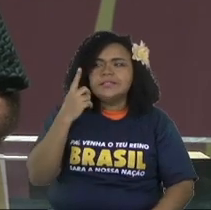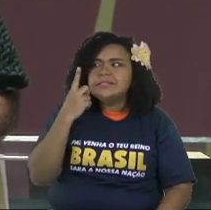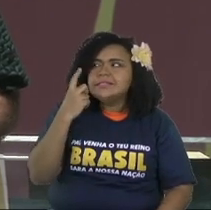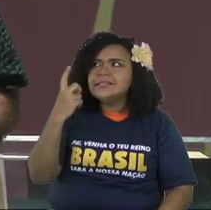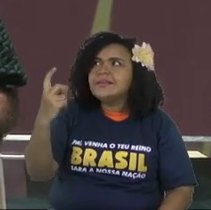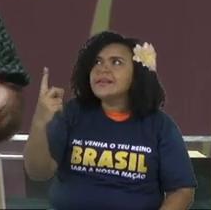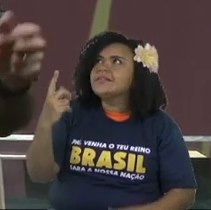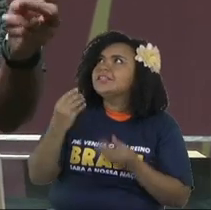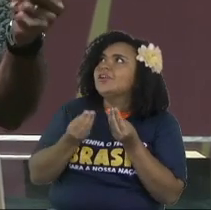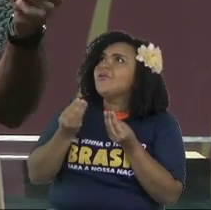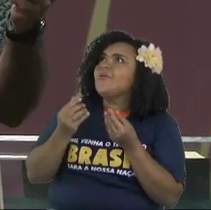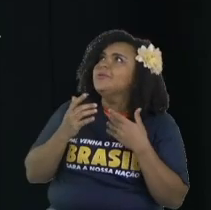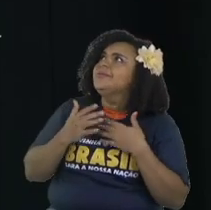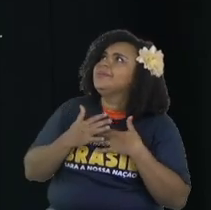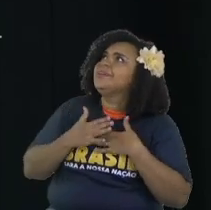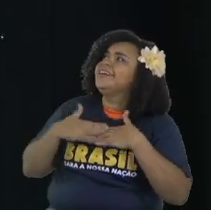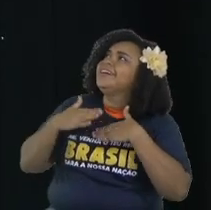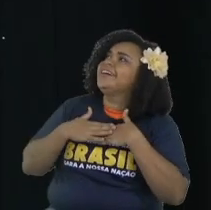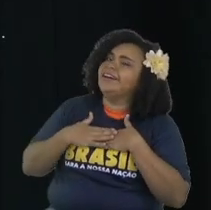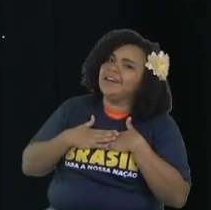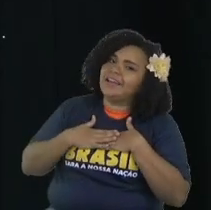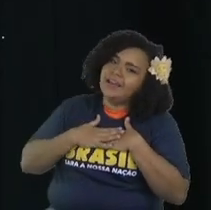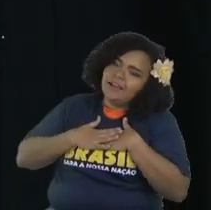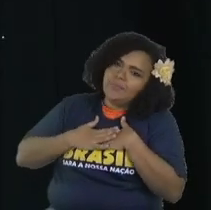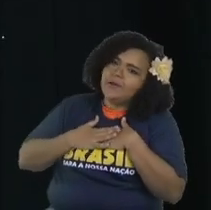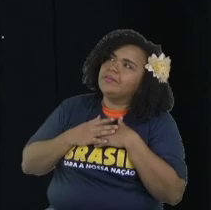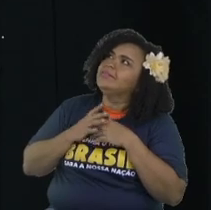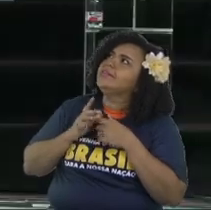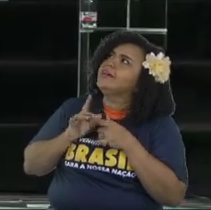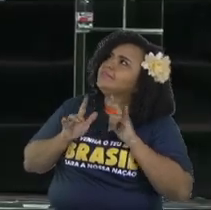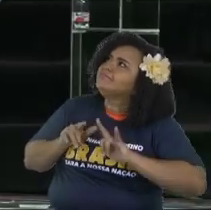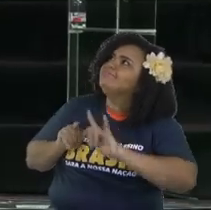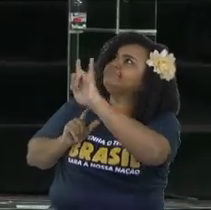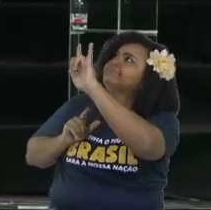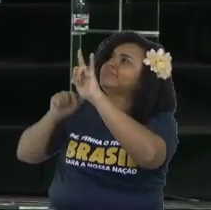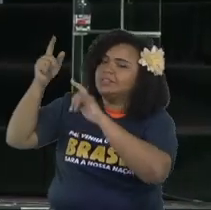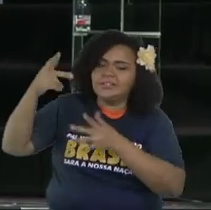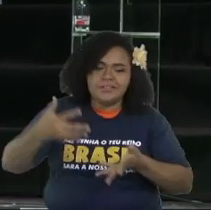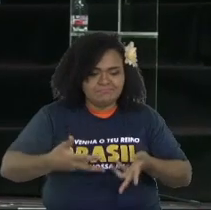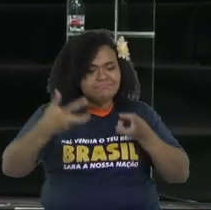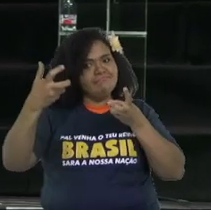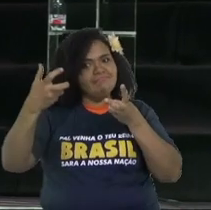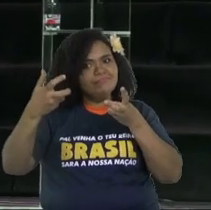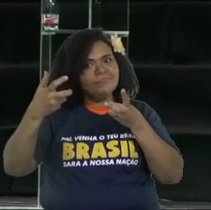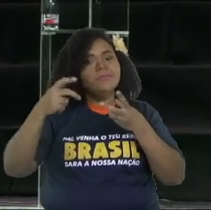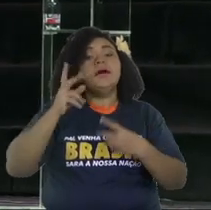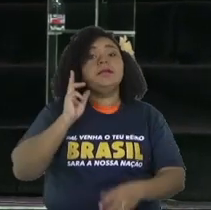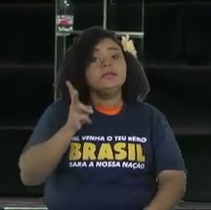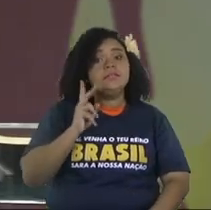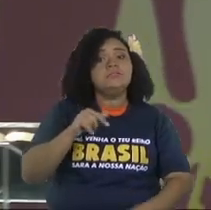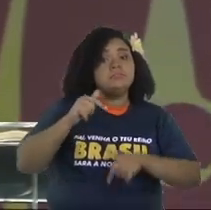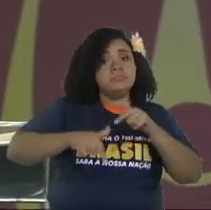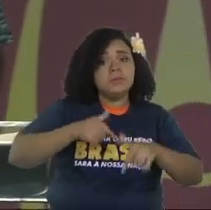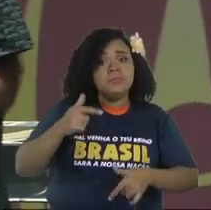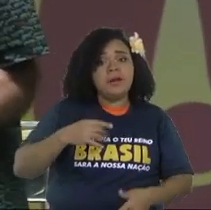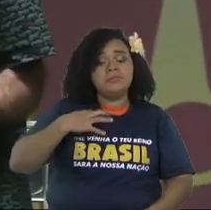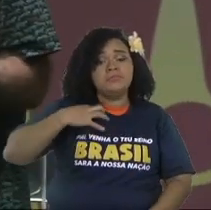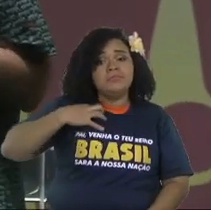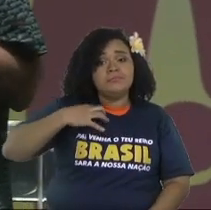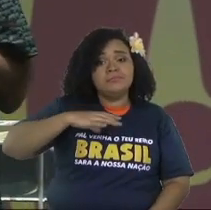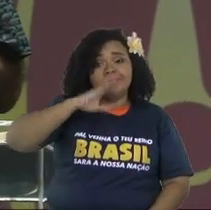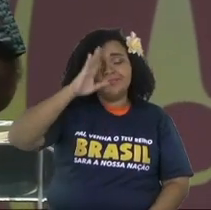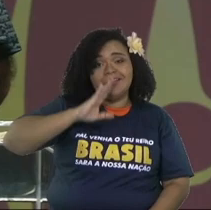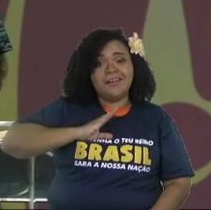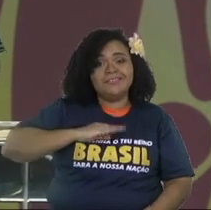they all want to date Jesus he's the king of richness they're all investing